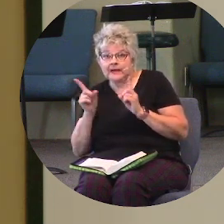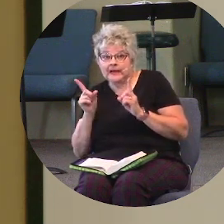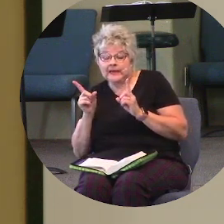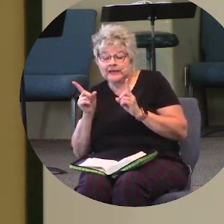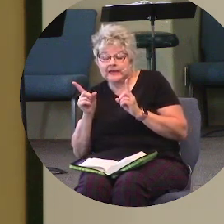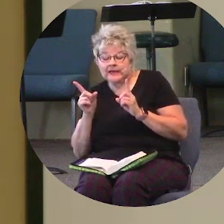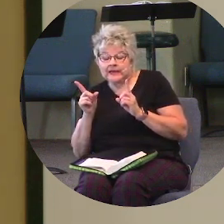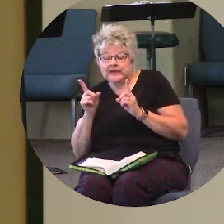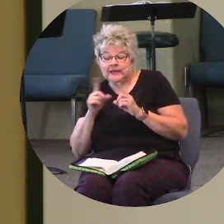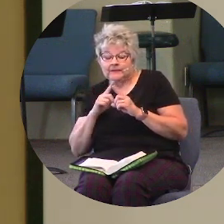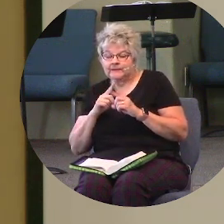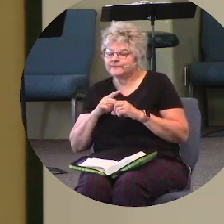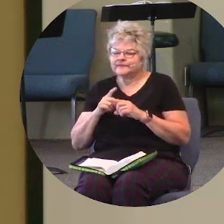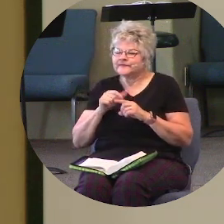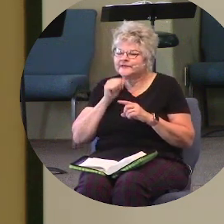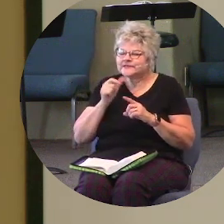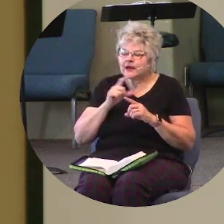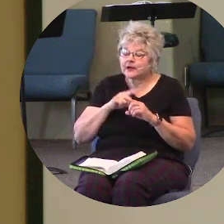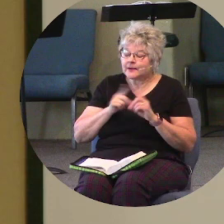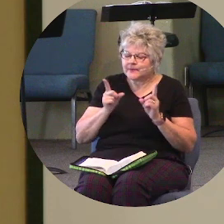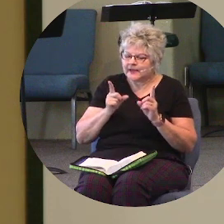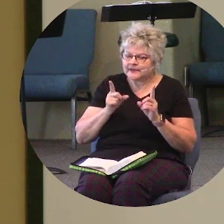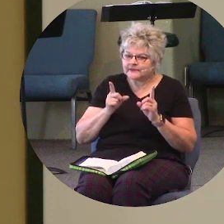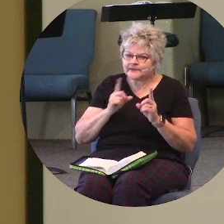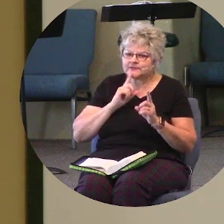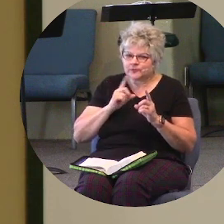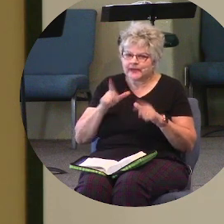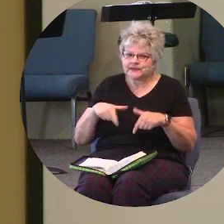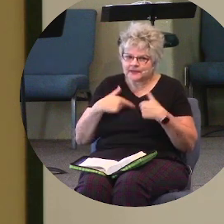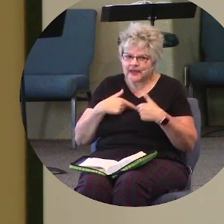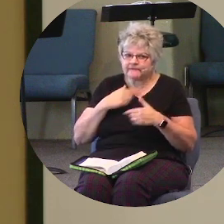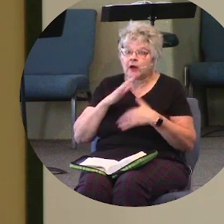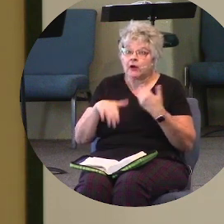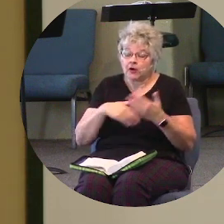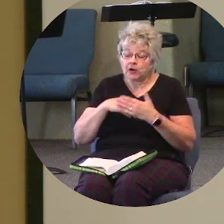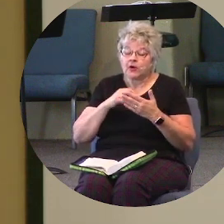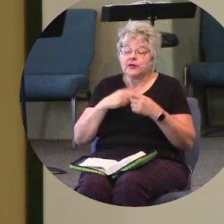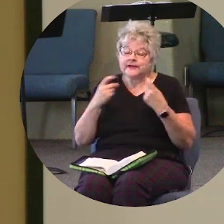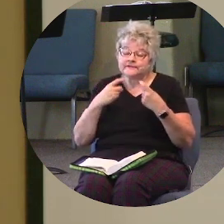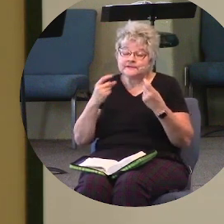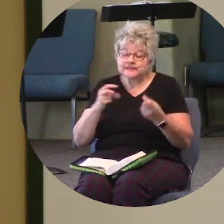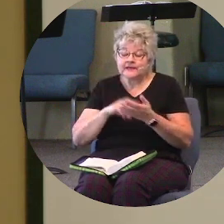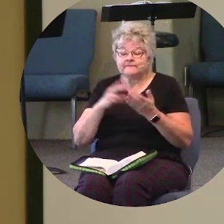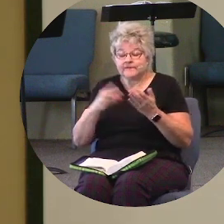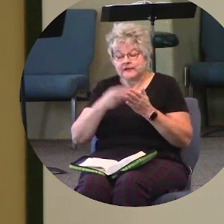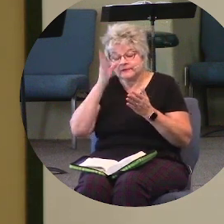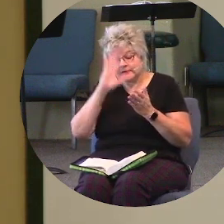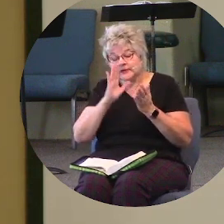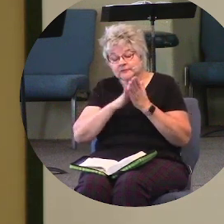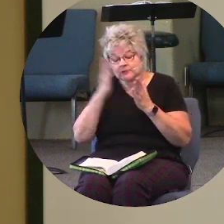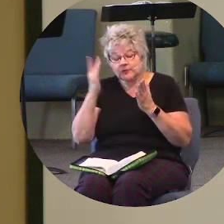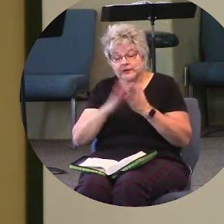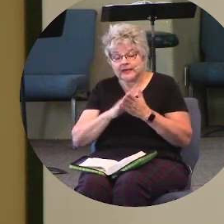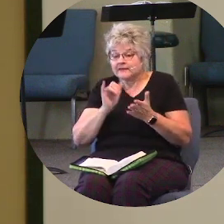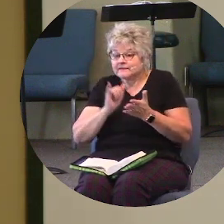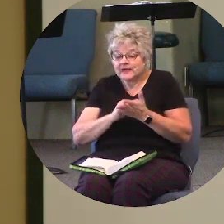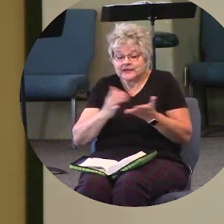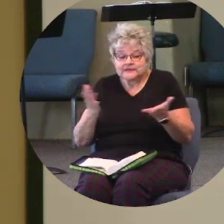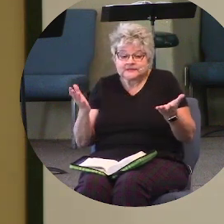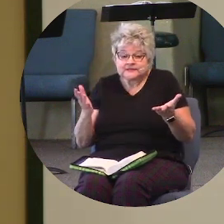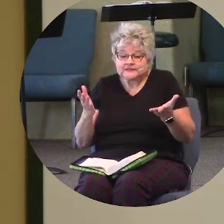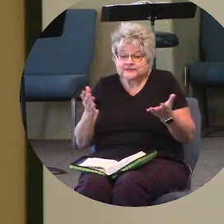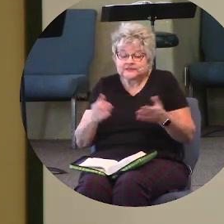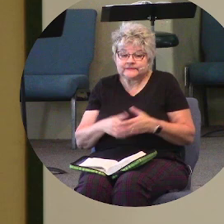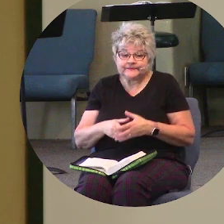but there's really not a but. Because the reality of life is for all have sinned and fall short of God's glory. That's just the